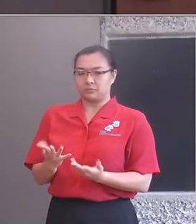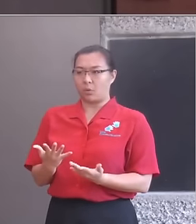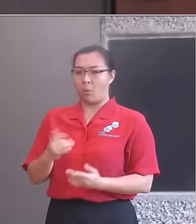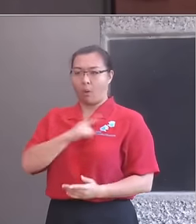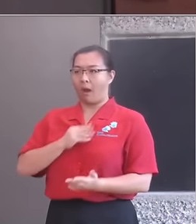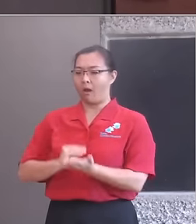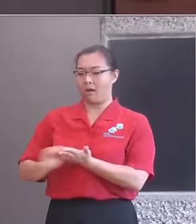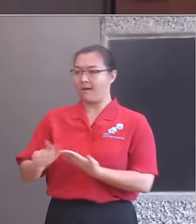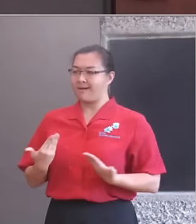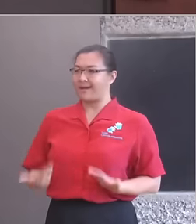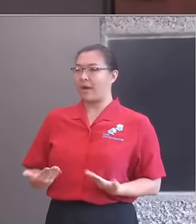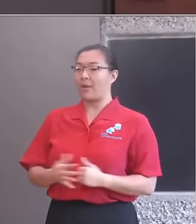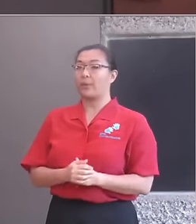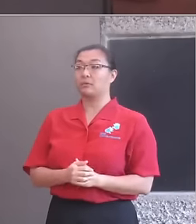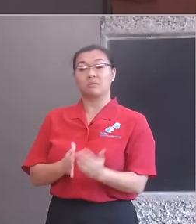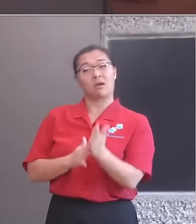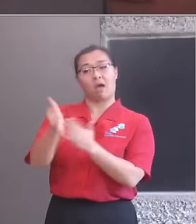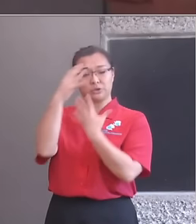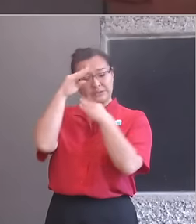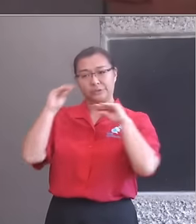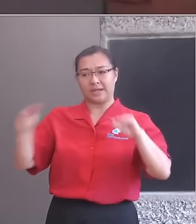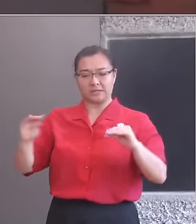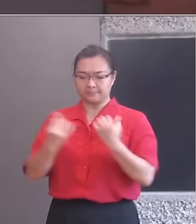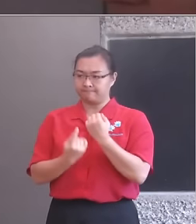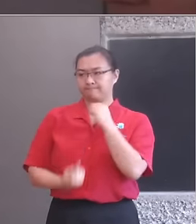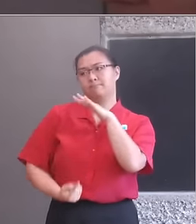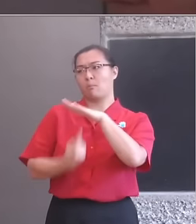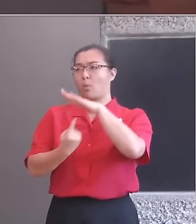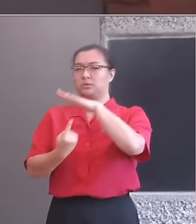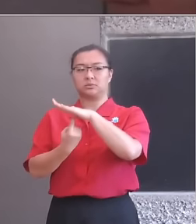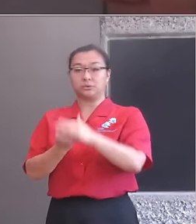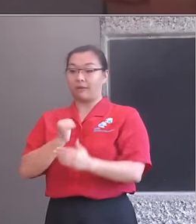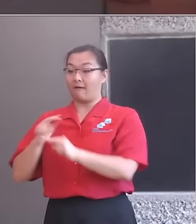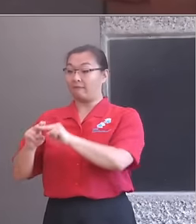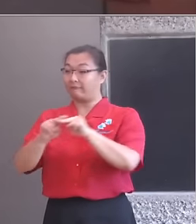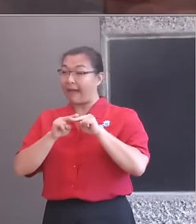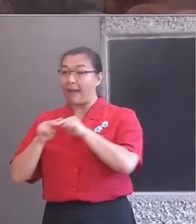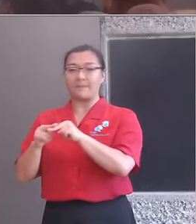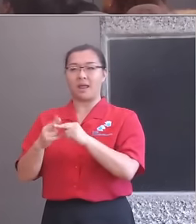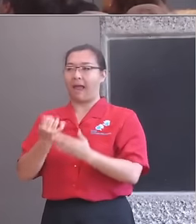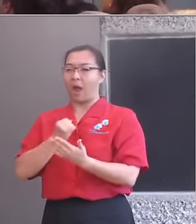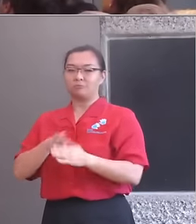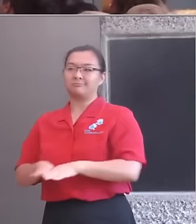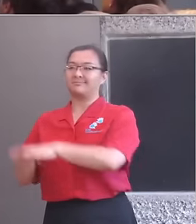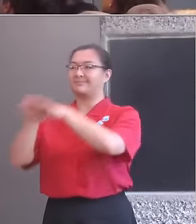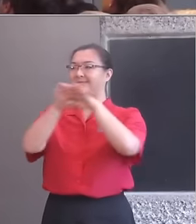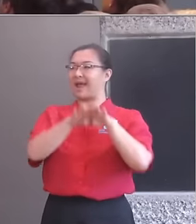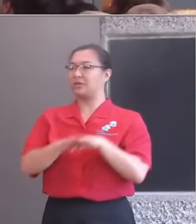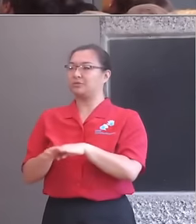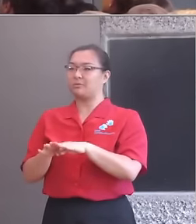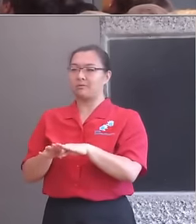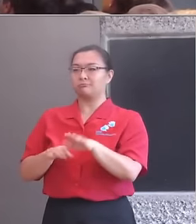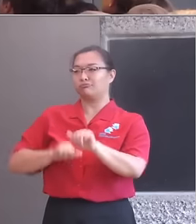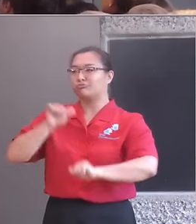children and their families. To the strength of our communities and to the economic progress and international standing of our country.